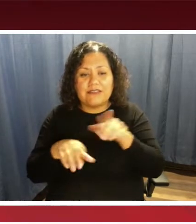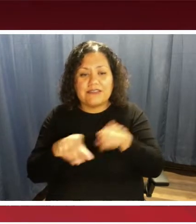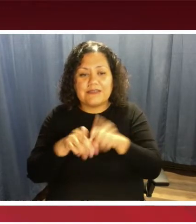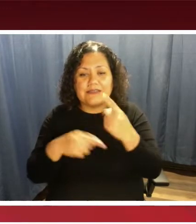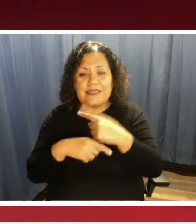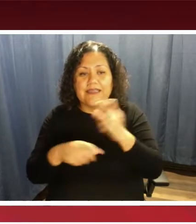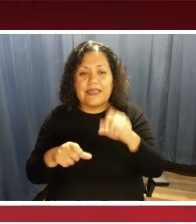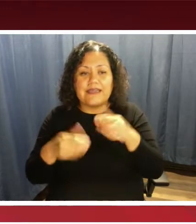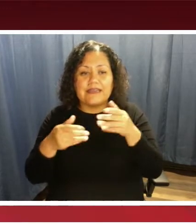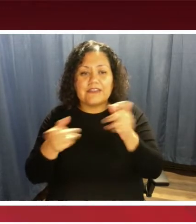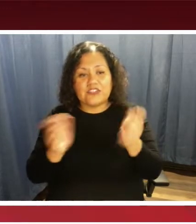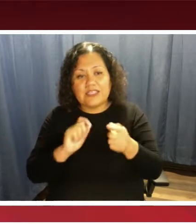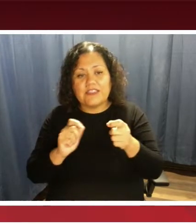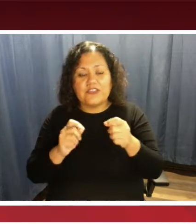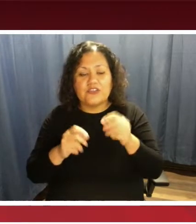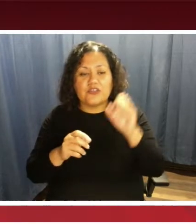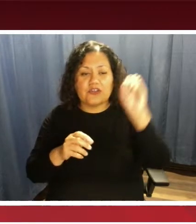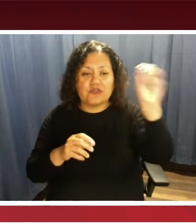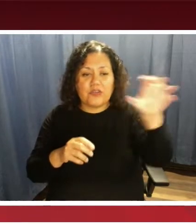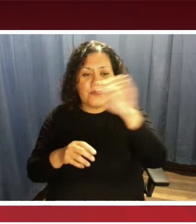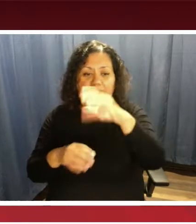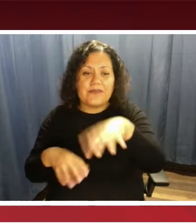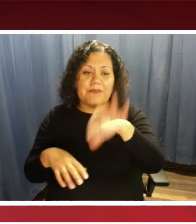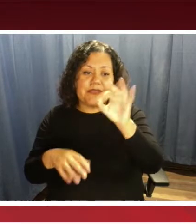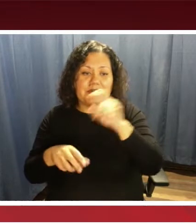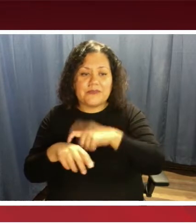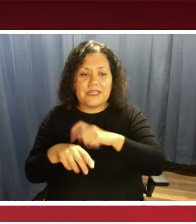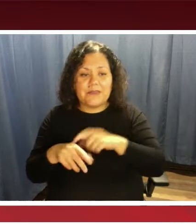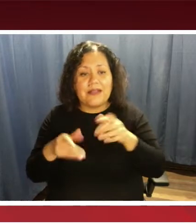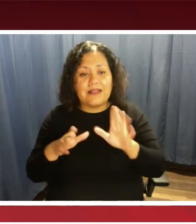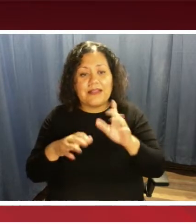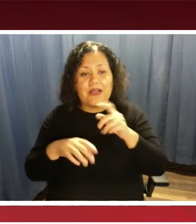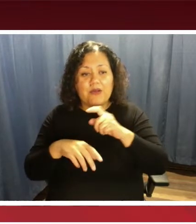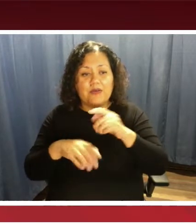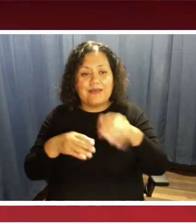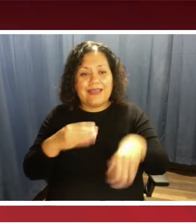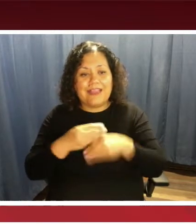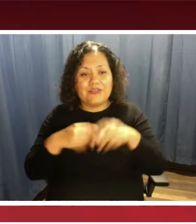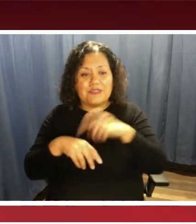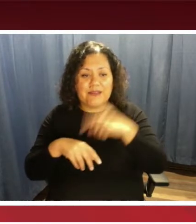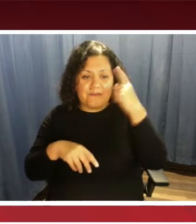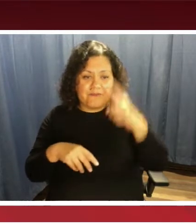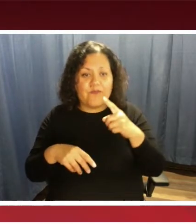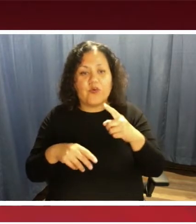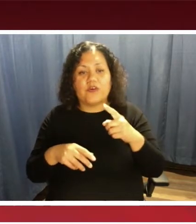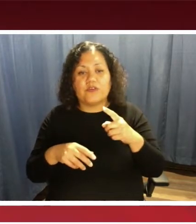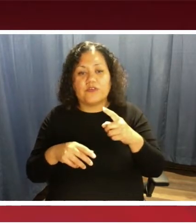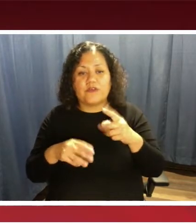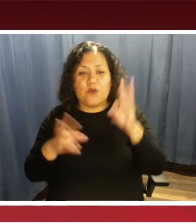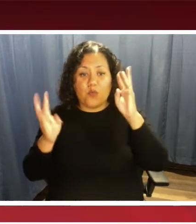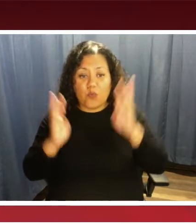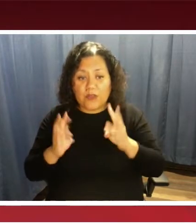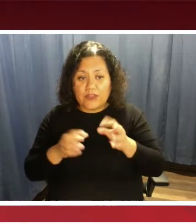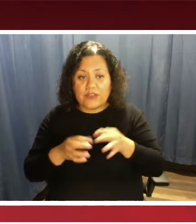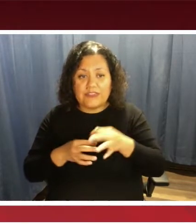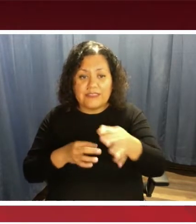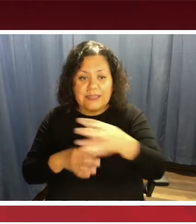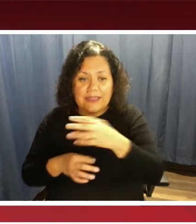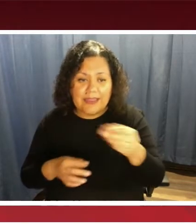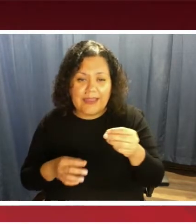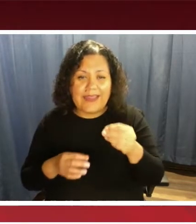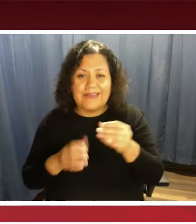time for unforeseen events such as traffic conditions and weather delays. Next slide, please.